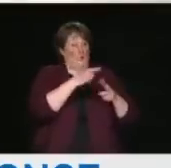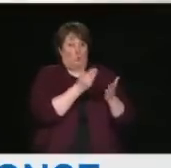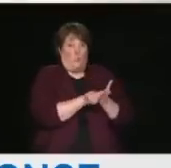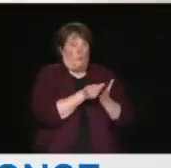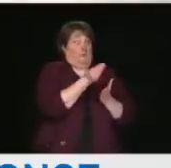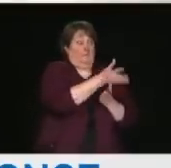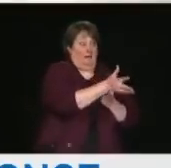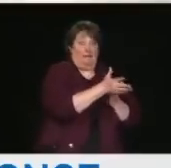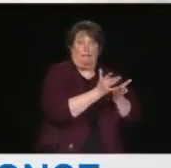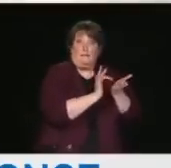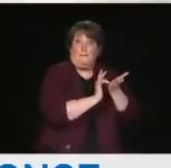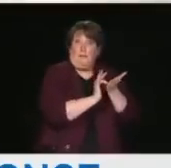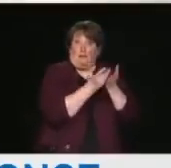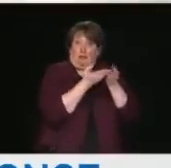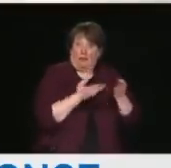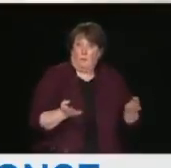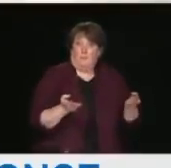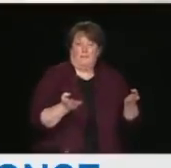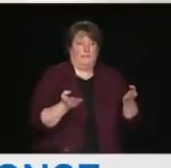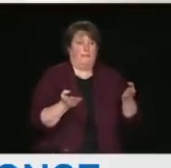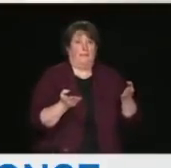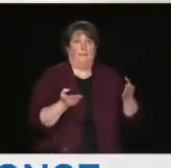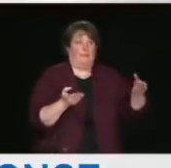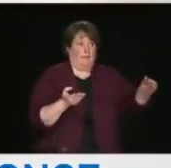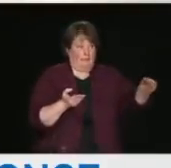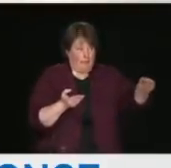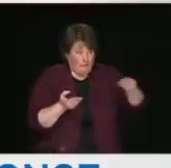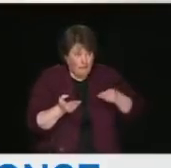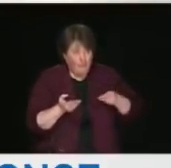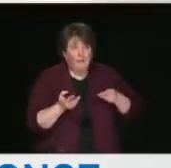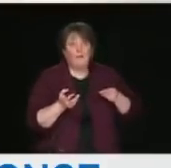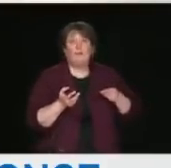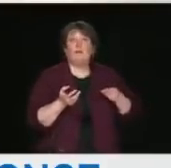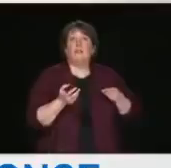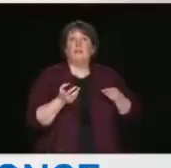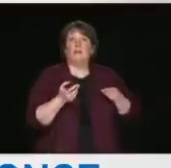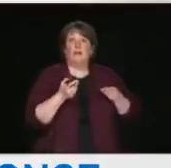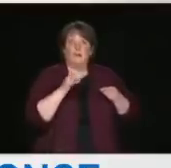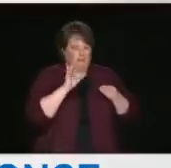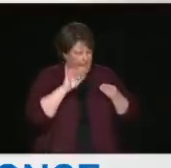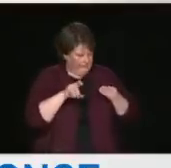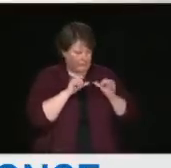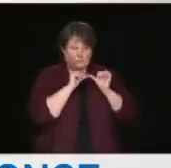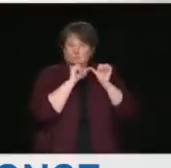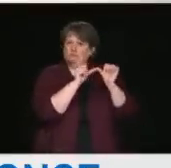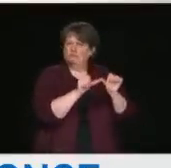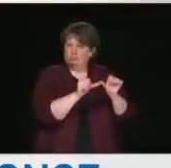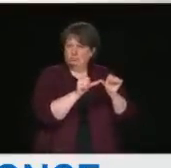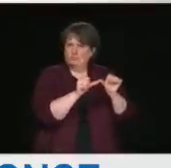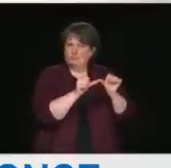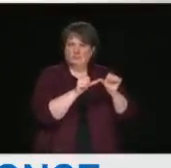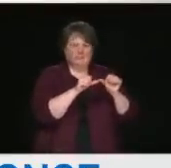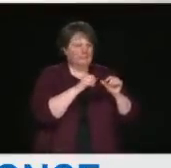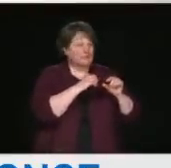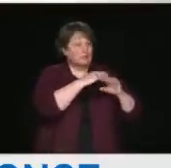between Canada and the United States needs to continue unimpeded, and that, of course,